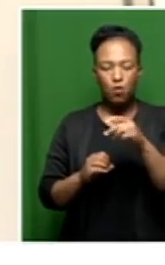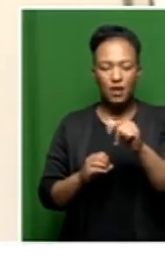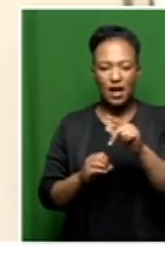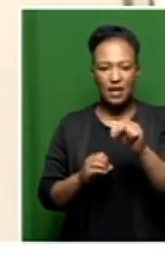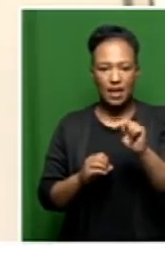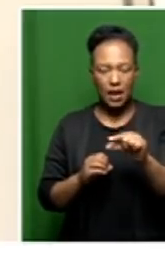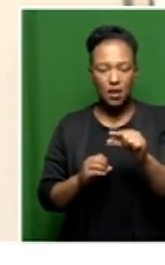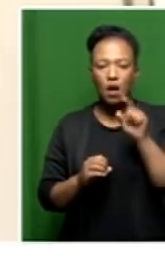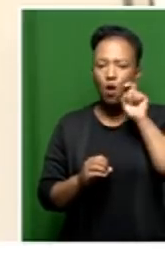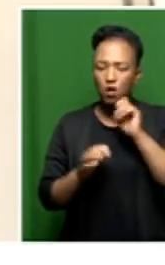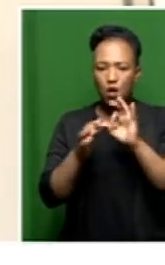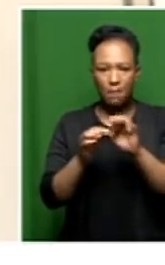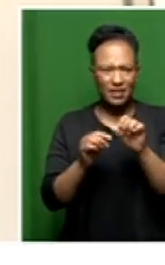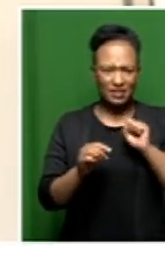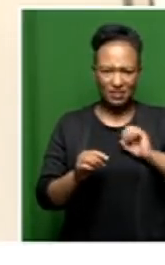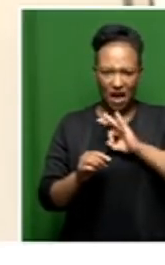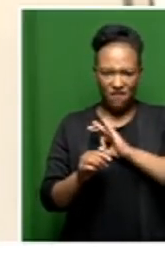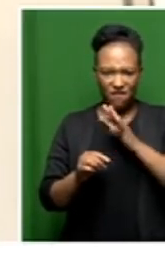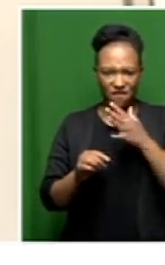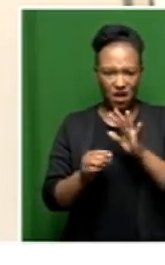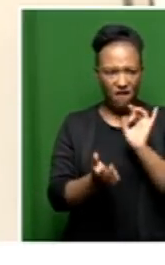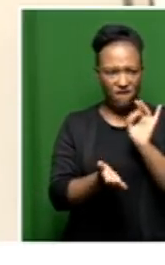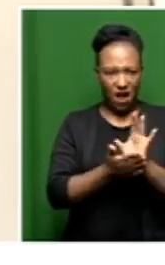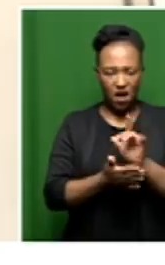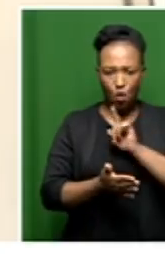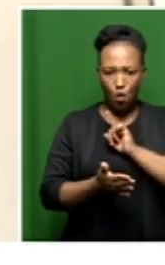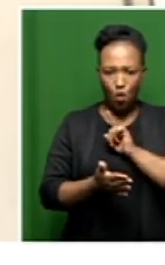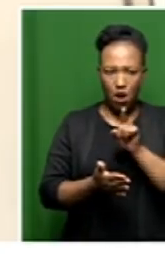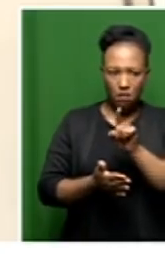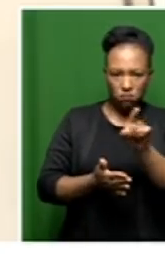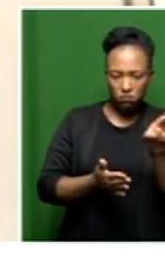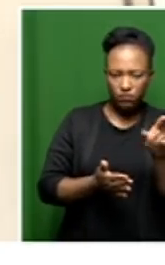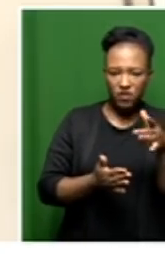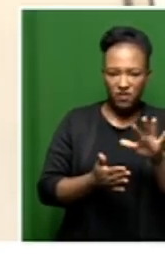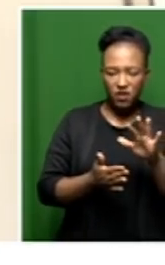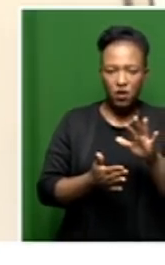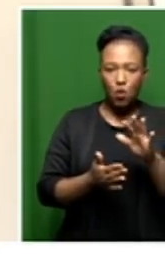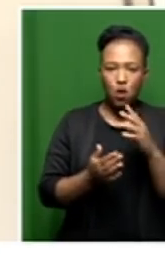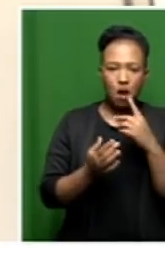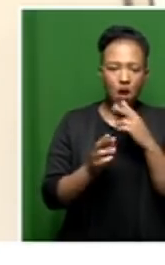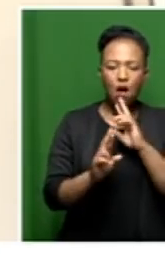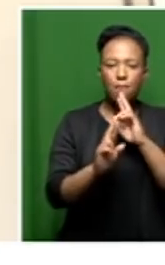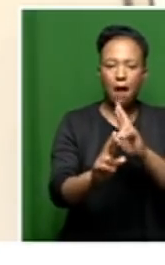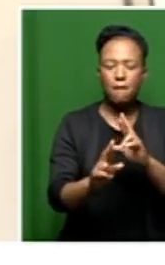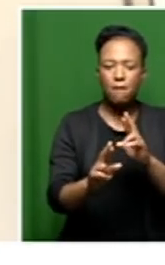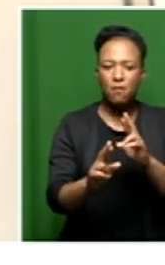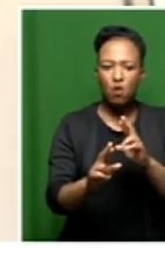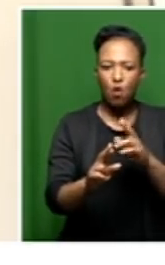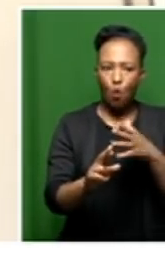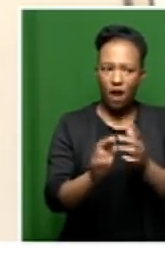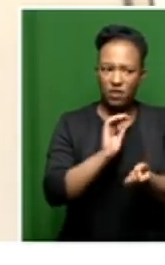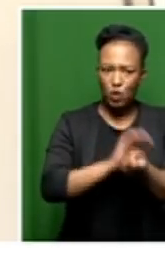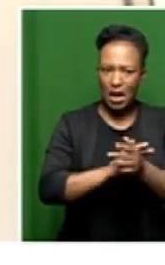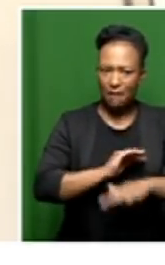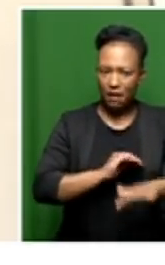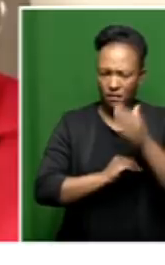about the story of staff that were fired because of them having blown a whistle about the incident that has